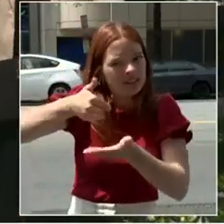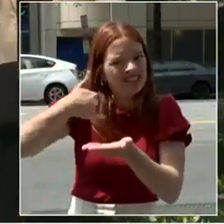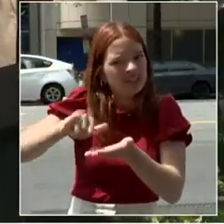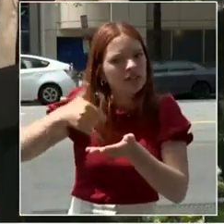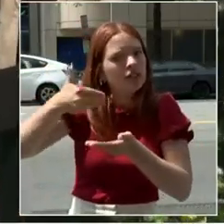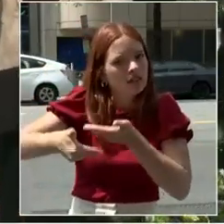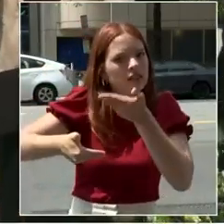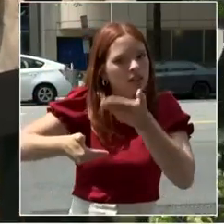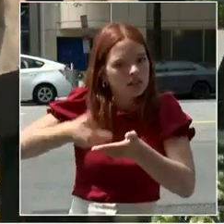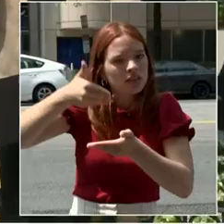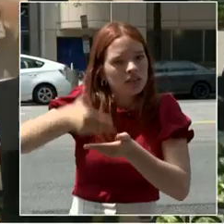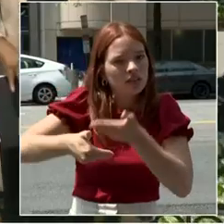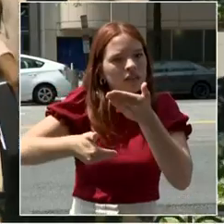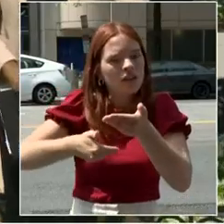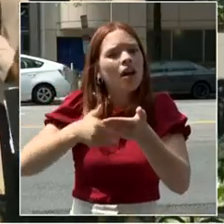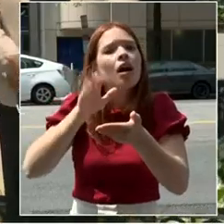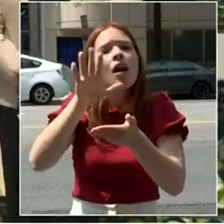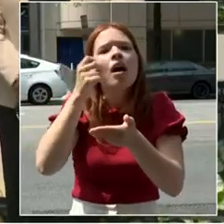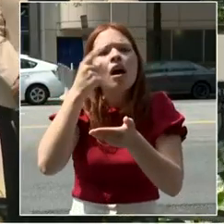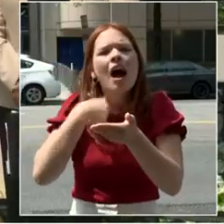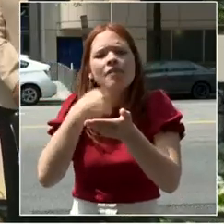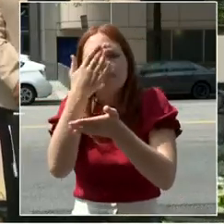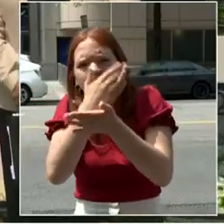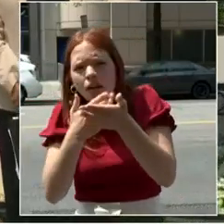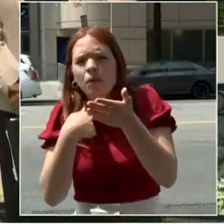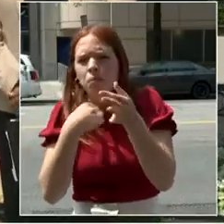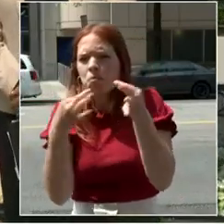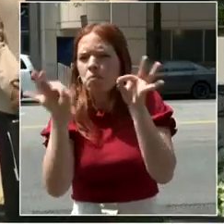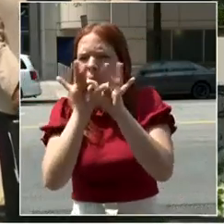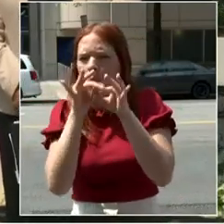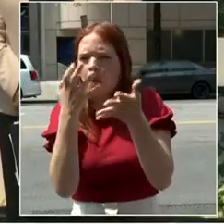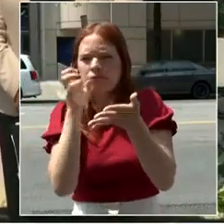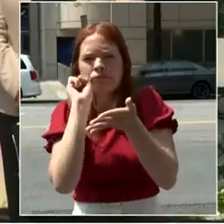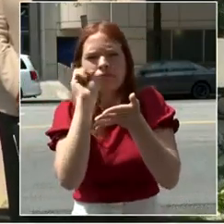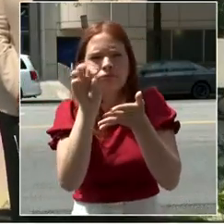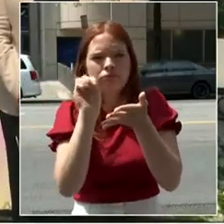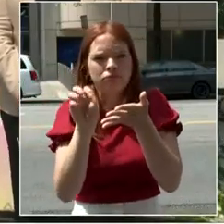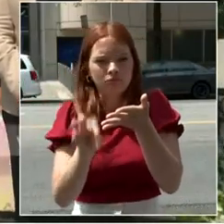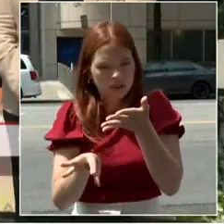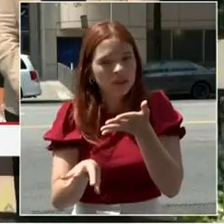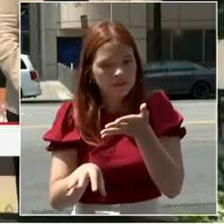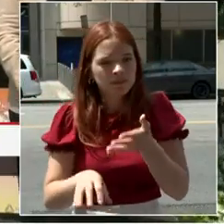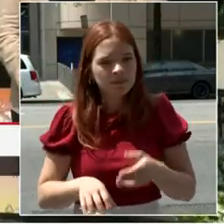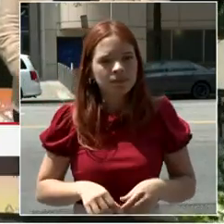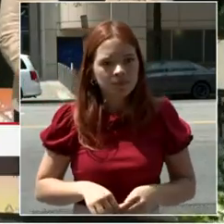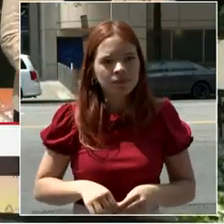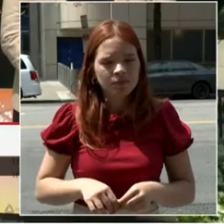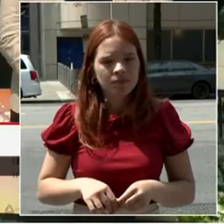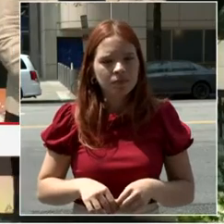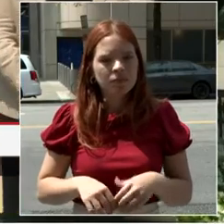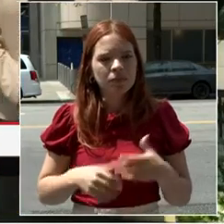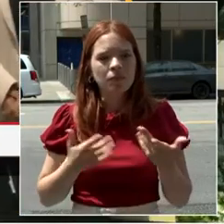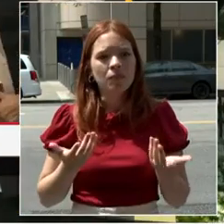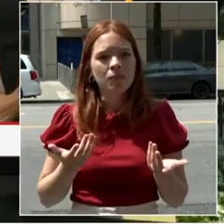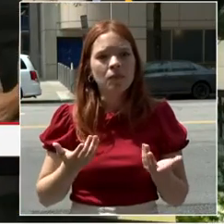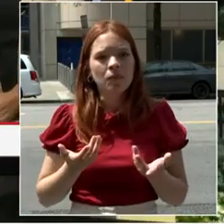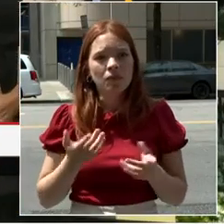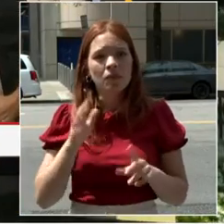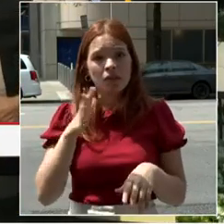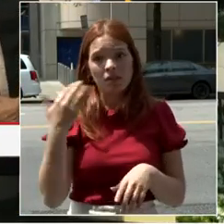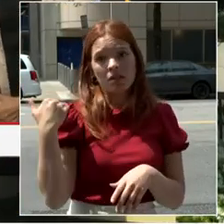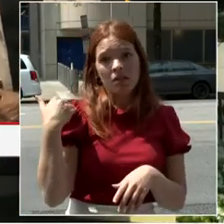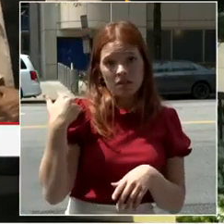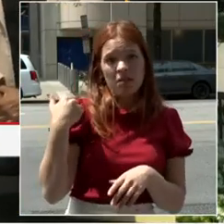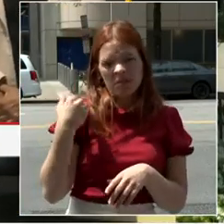the housing in downtown initiative that many stakeholders contributed to over the course of several months. And we passed that on the first